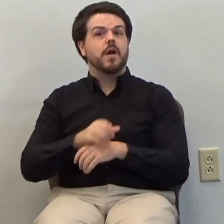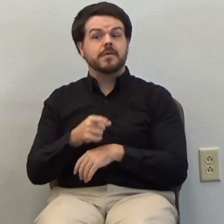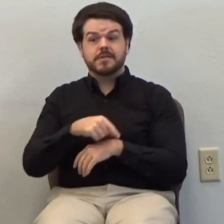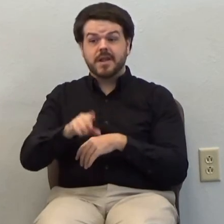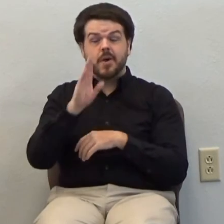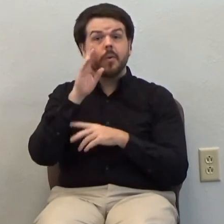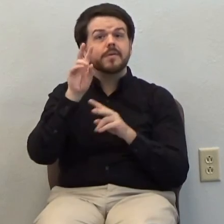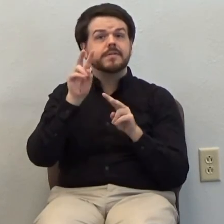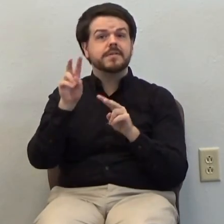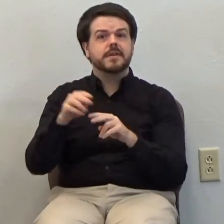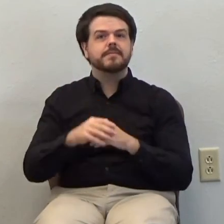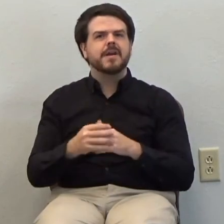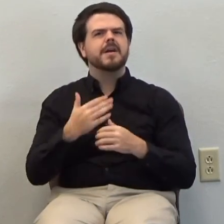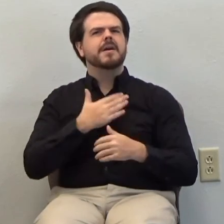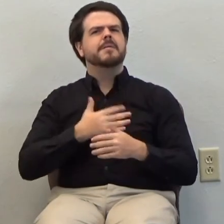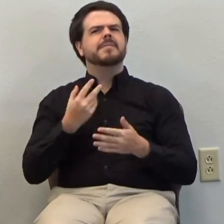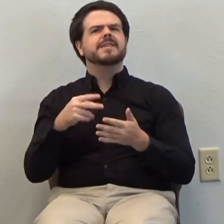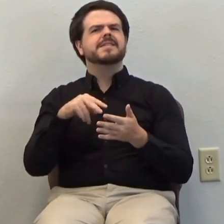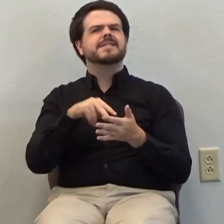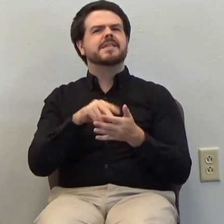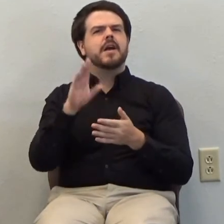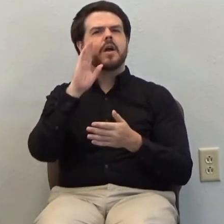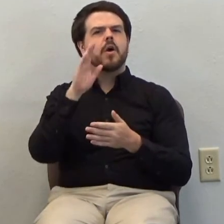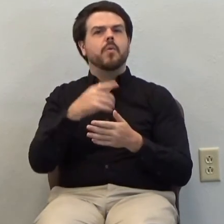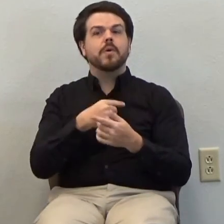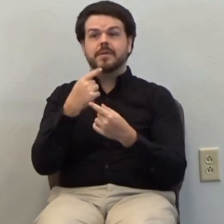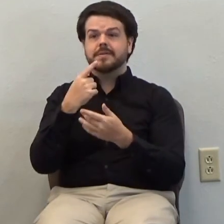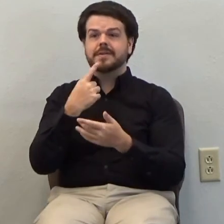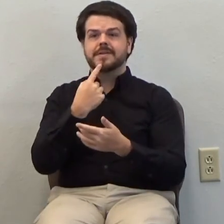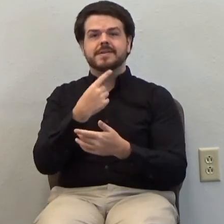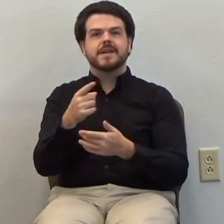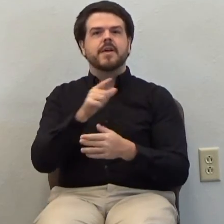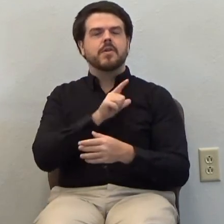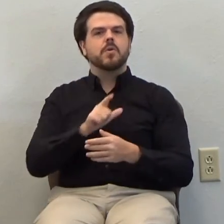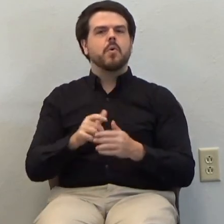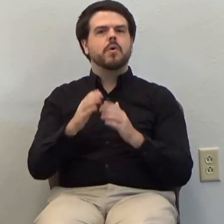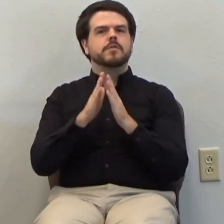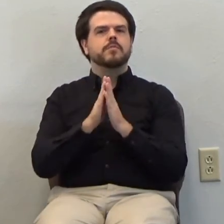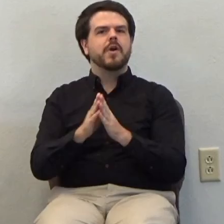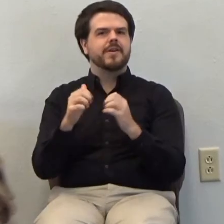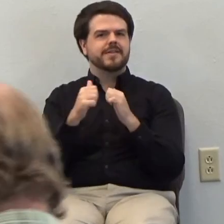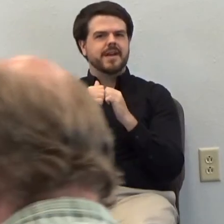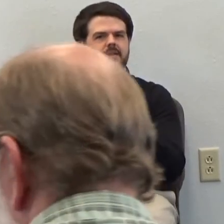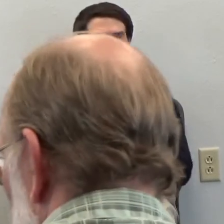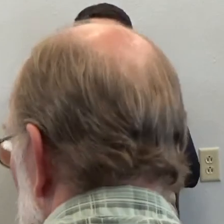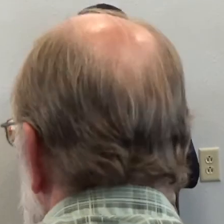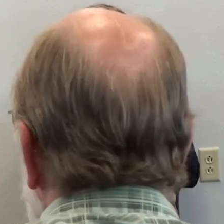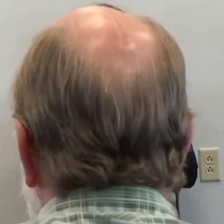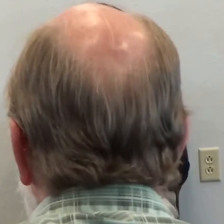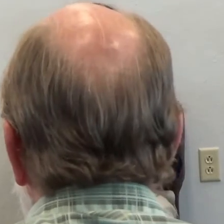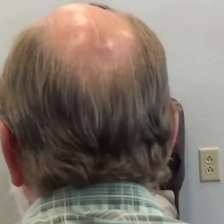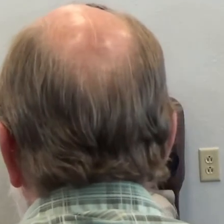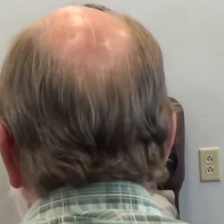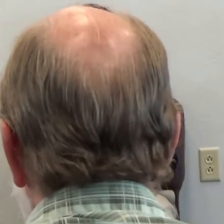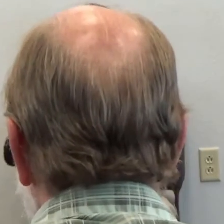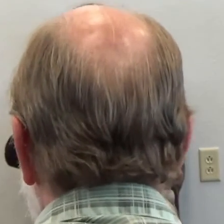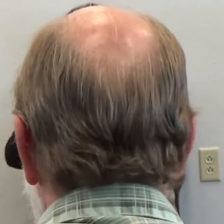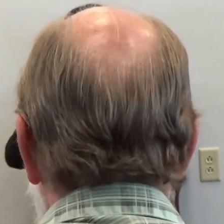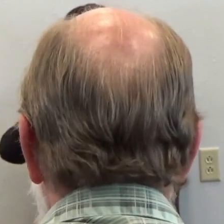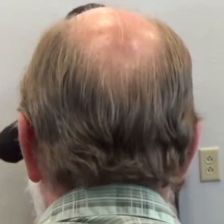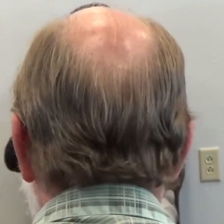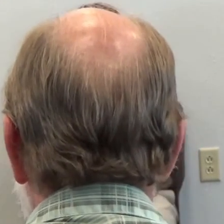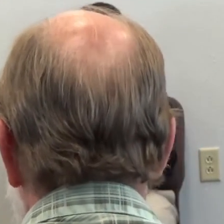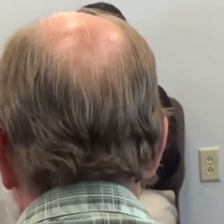see it would you please stand we'll say the Lord's prayer together forgive us our debts as we forgive our debtors